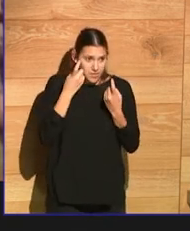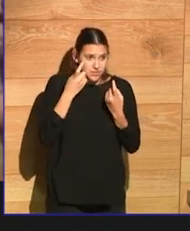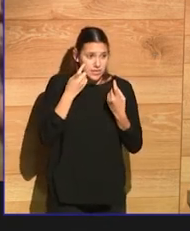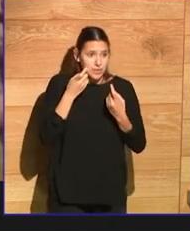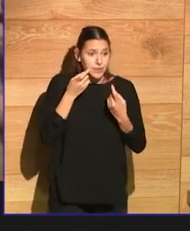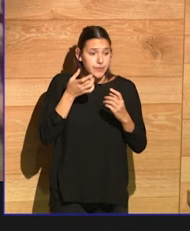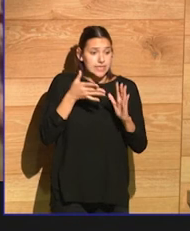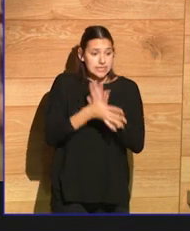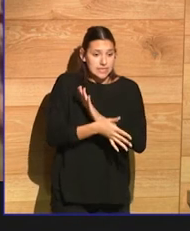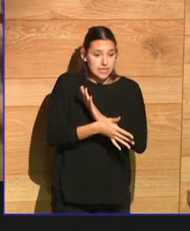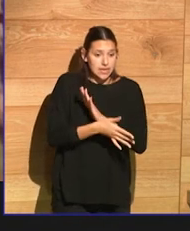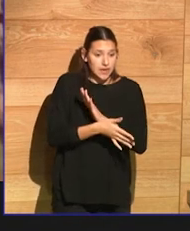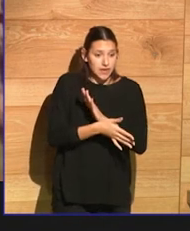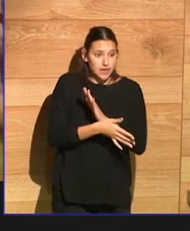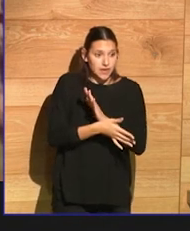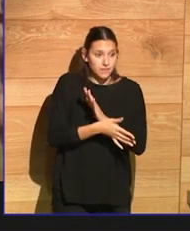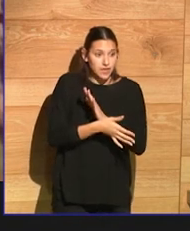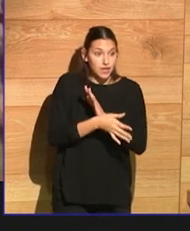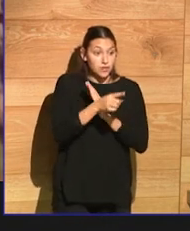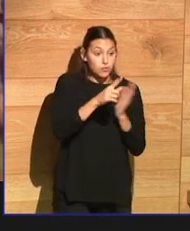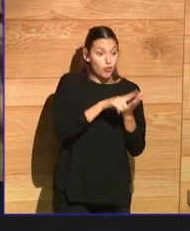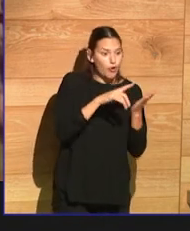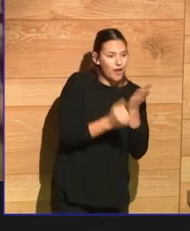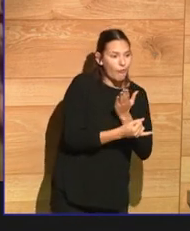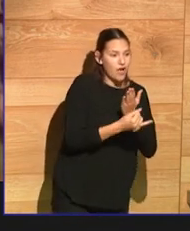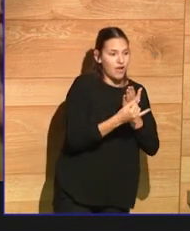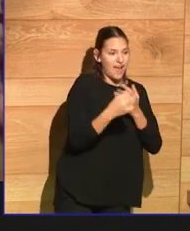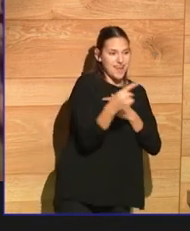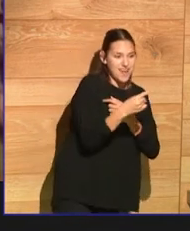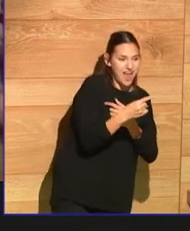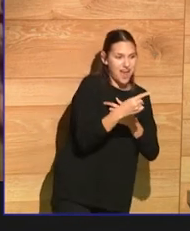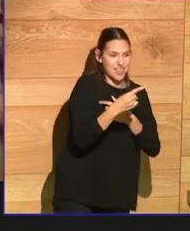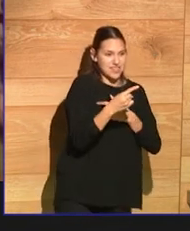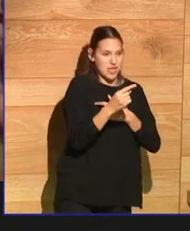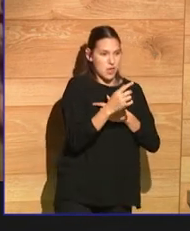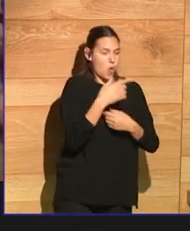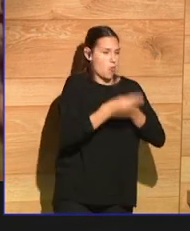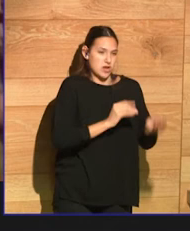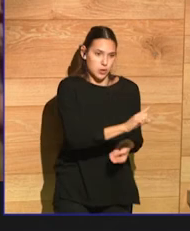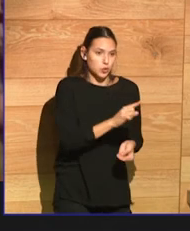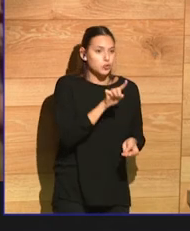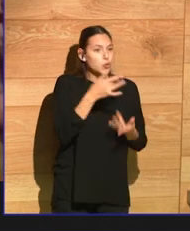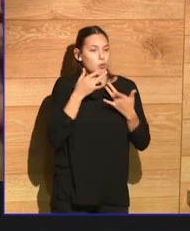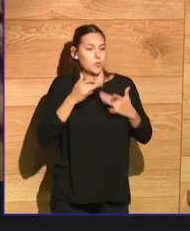as possible and you have to allow the reader to make those kind of pejorative judgments.